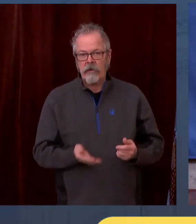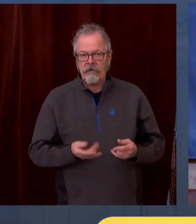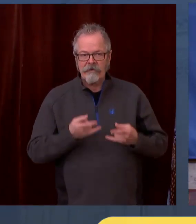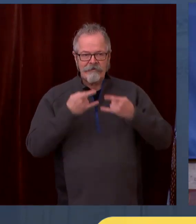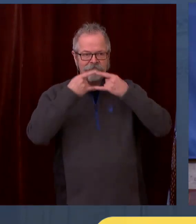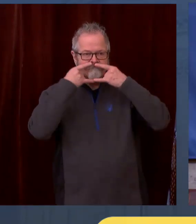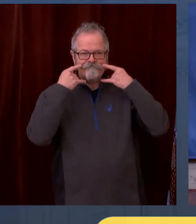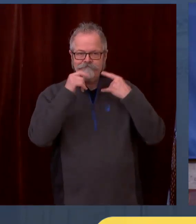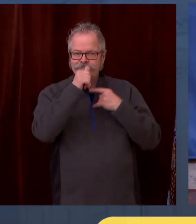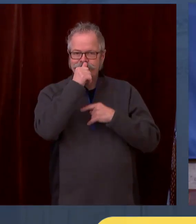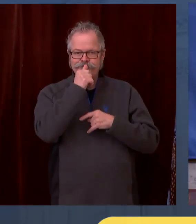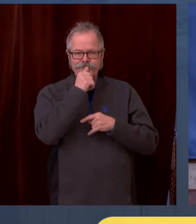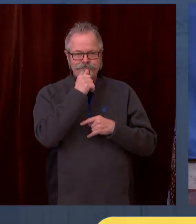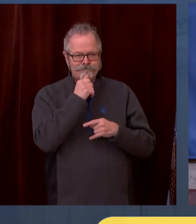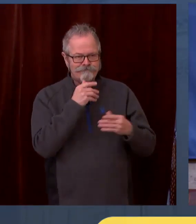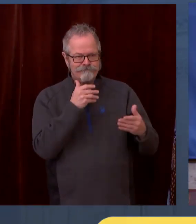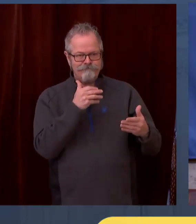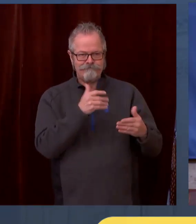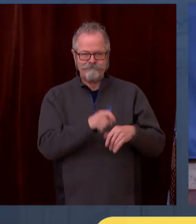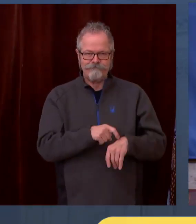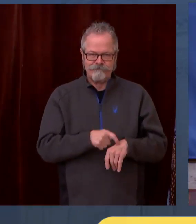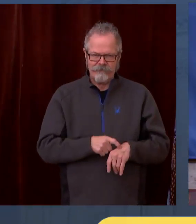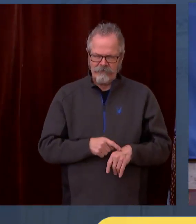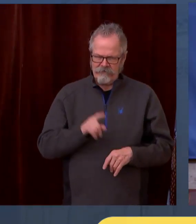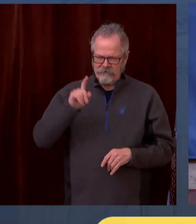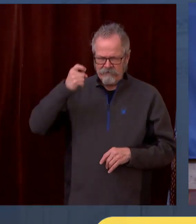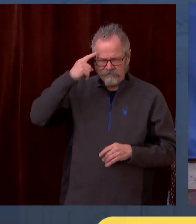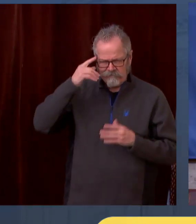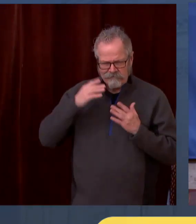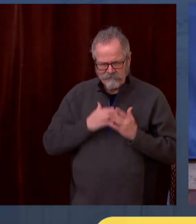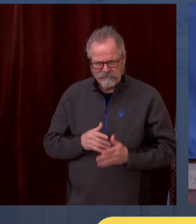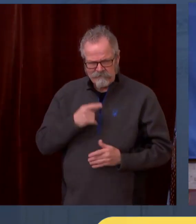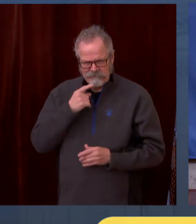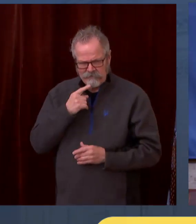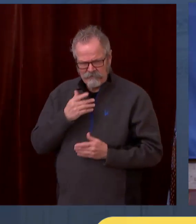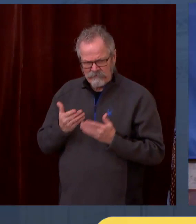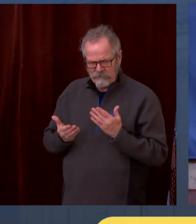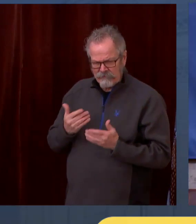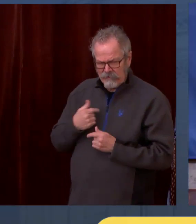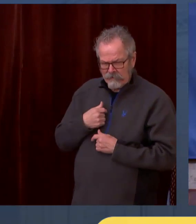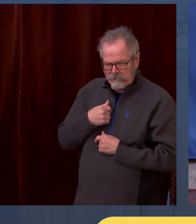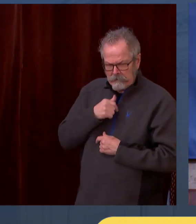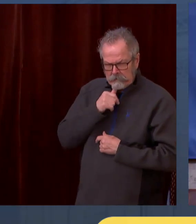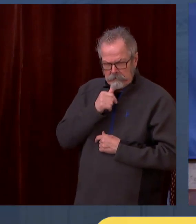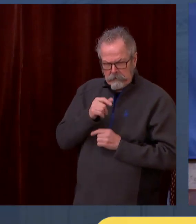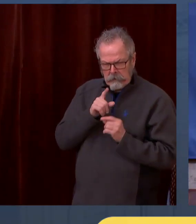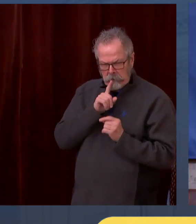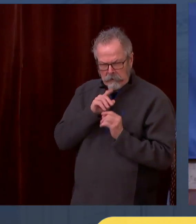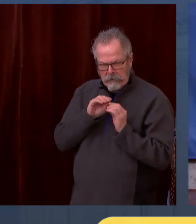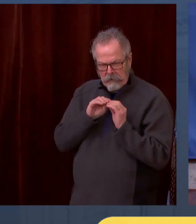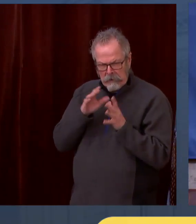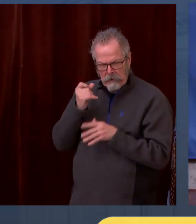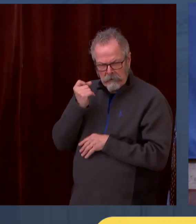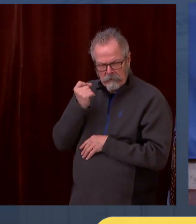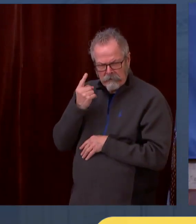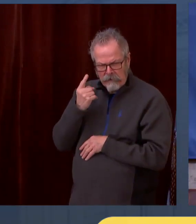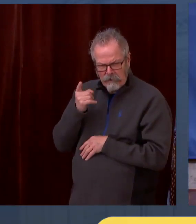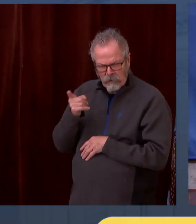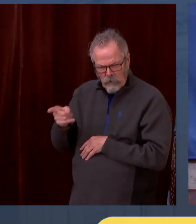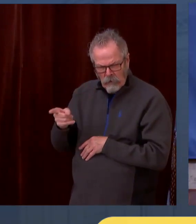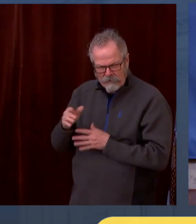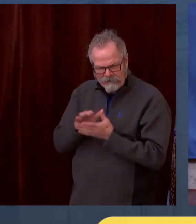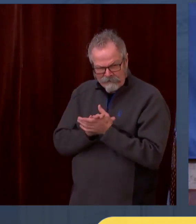Yeah, I'm not sure I got the whole question, but I think you asked, did it make sense to do a phase four now to help people have masks?